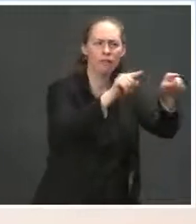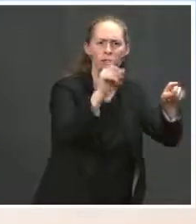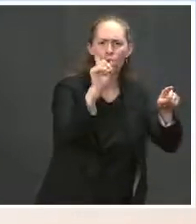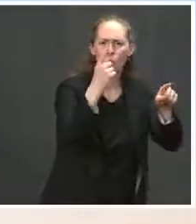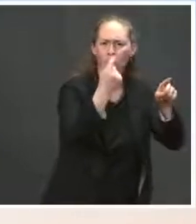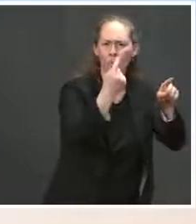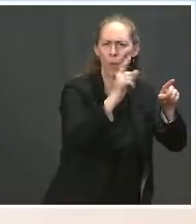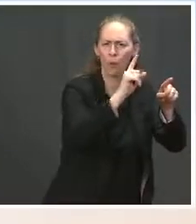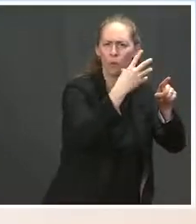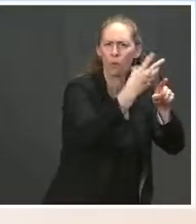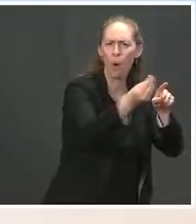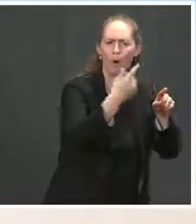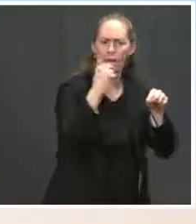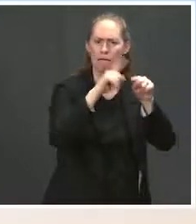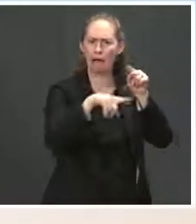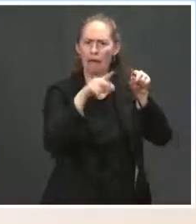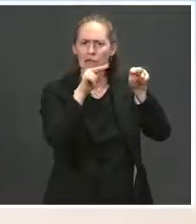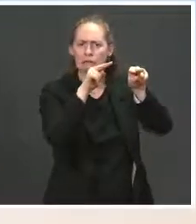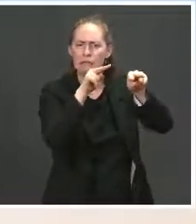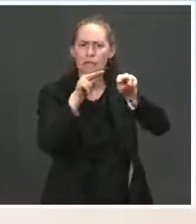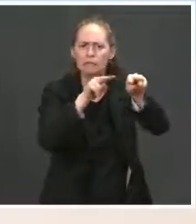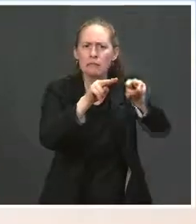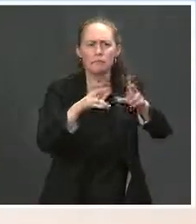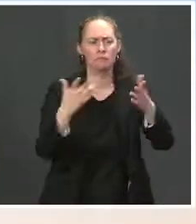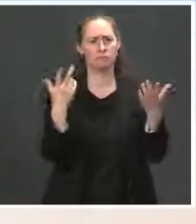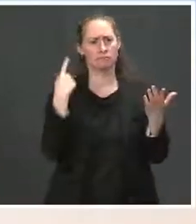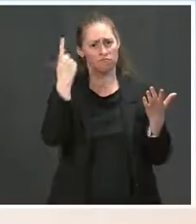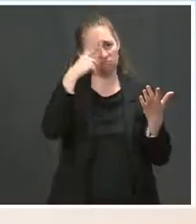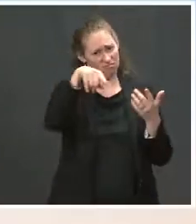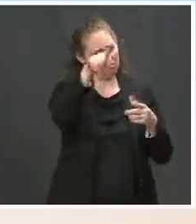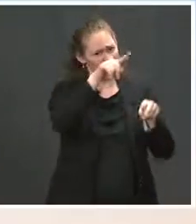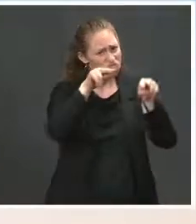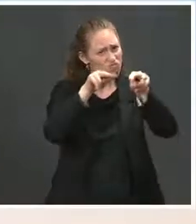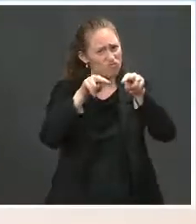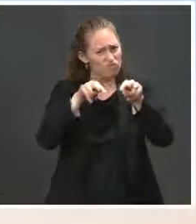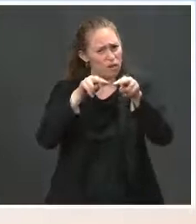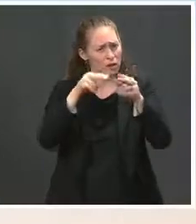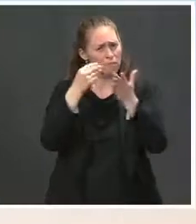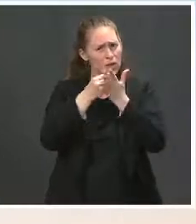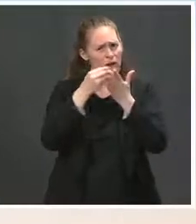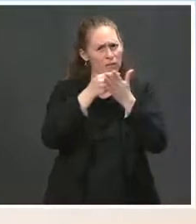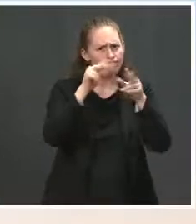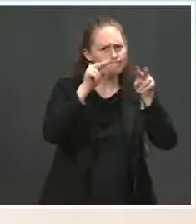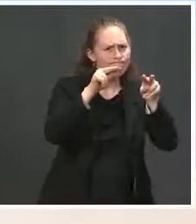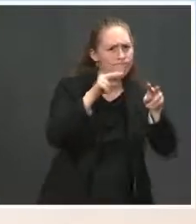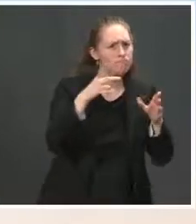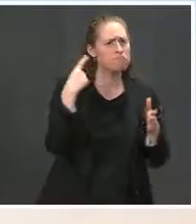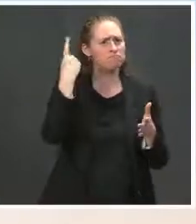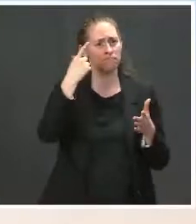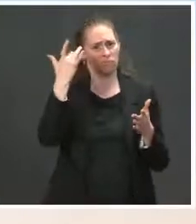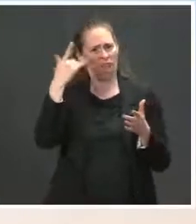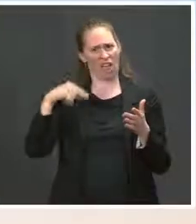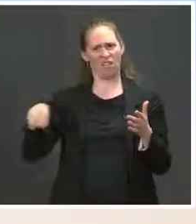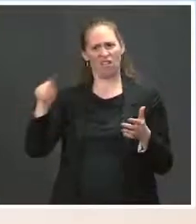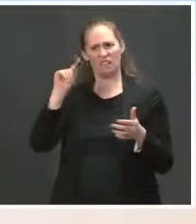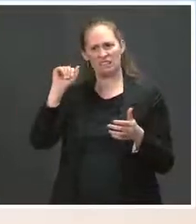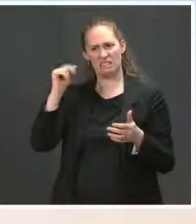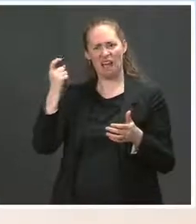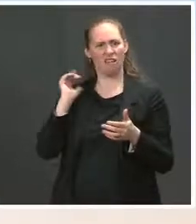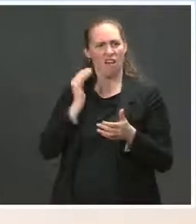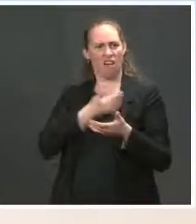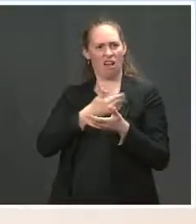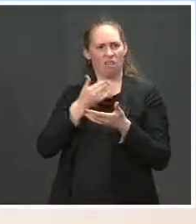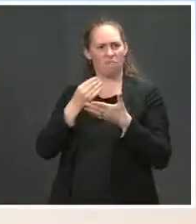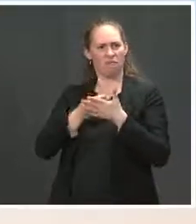tough to follow the money, even though the majority of the budgets are federal taxpayer dollars via Medicare and Medicaid payments. Legislation in various